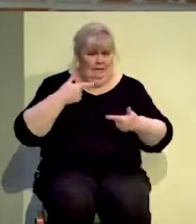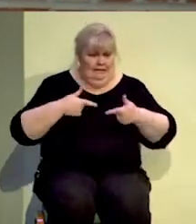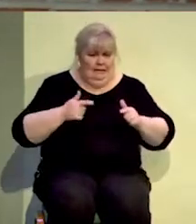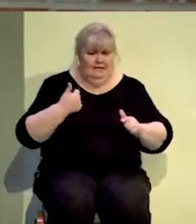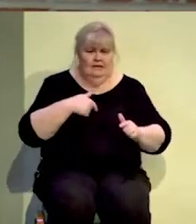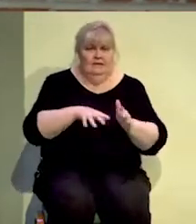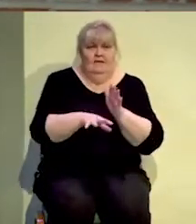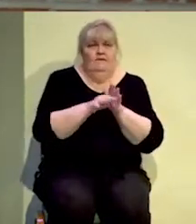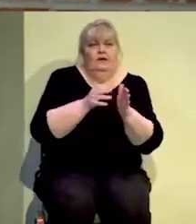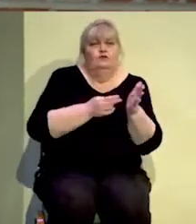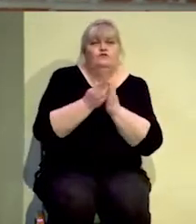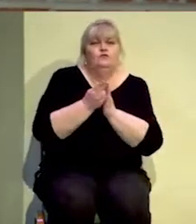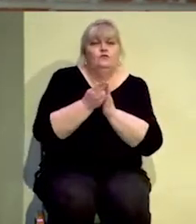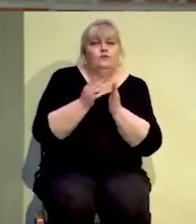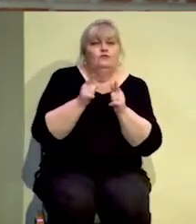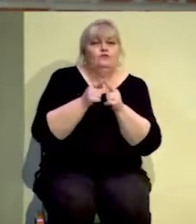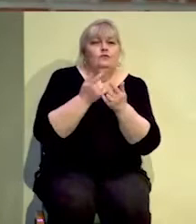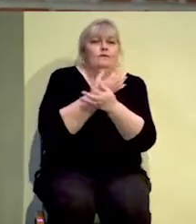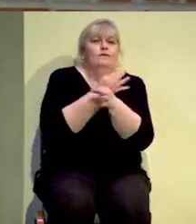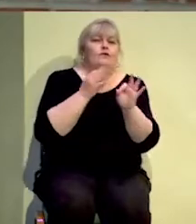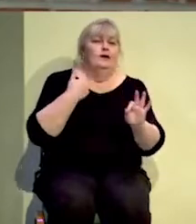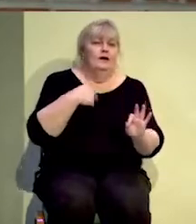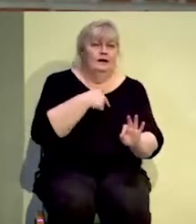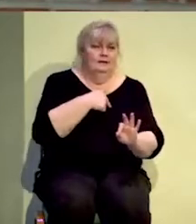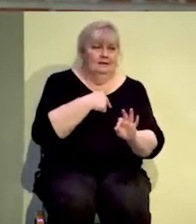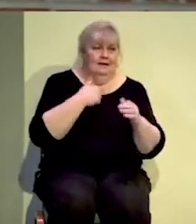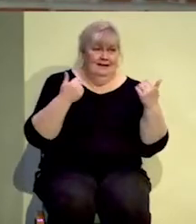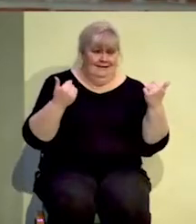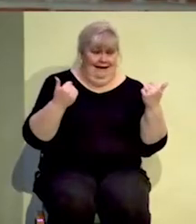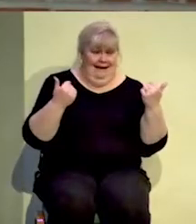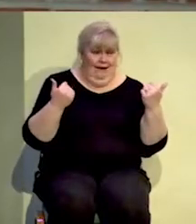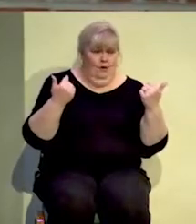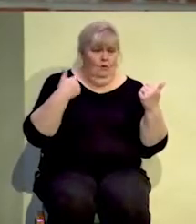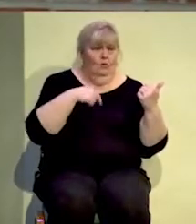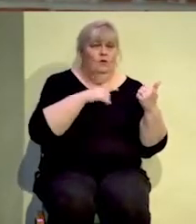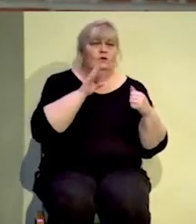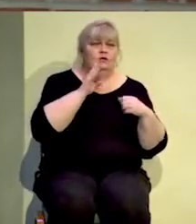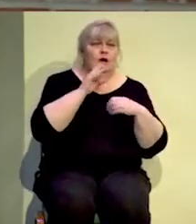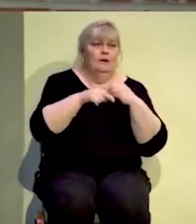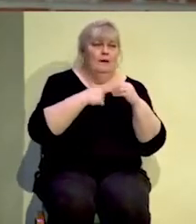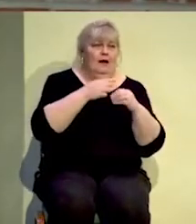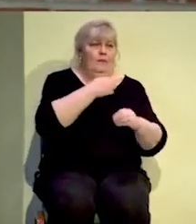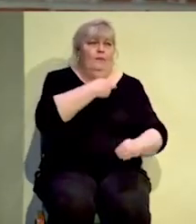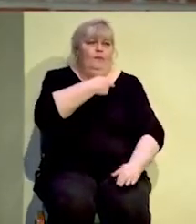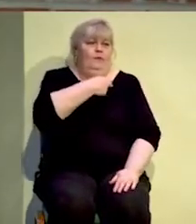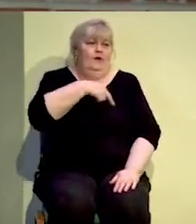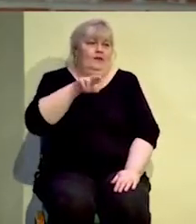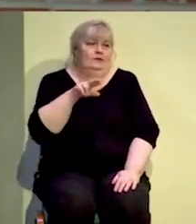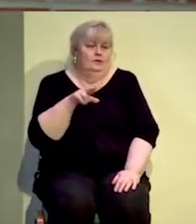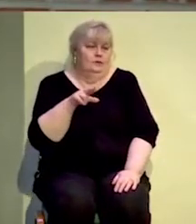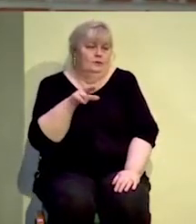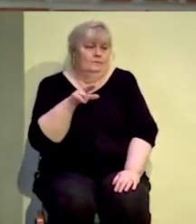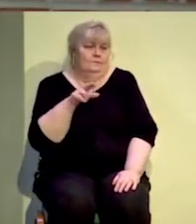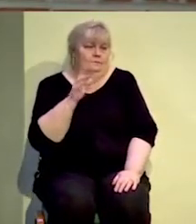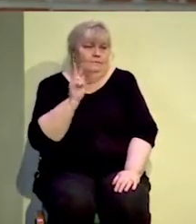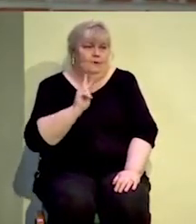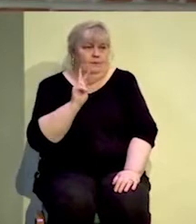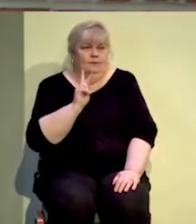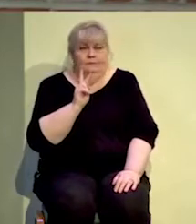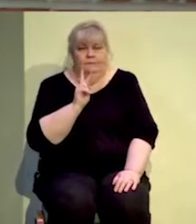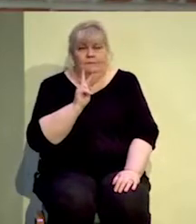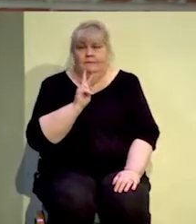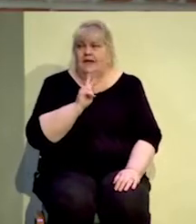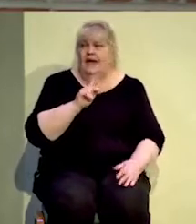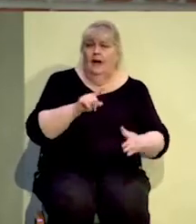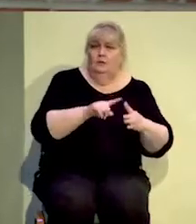that could set us free. Today, however, we're going to talk about the religious. And I begin on the front side